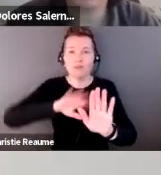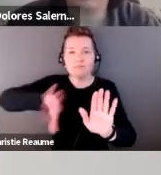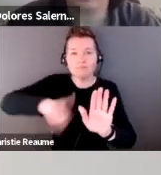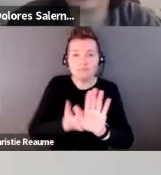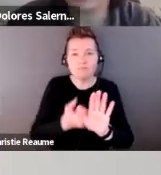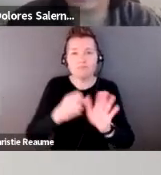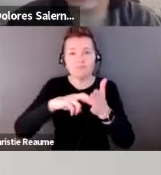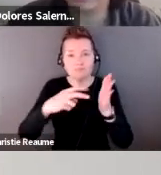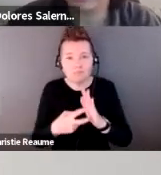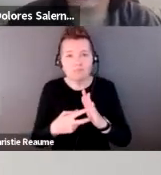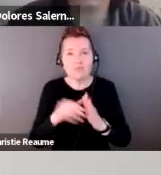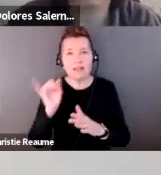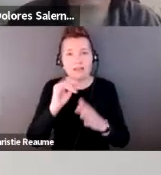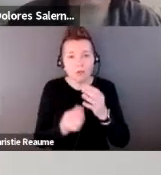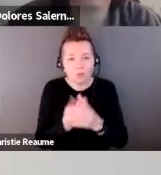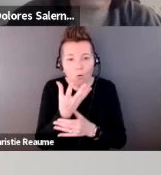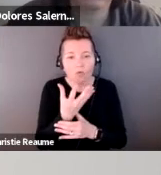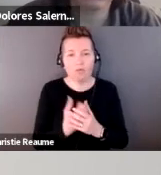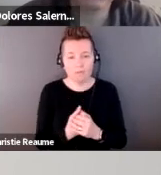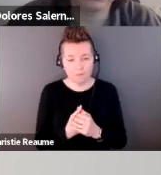growth with or alongside each other.